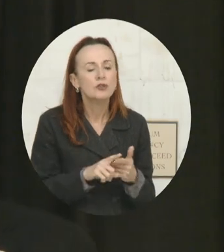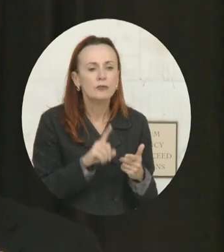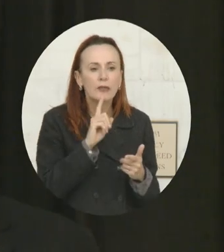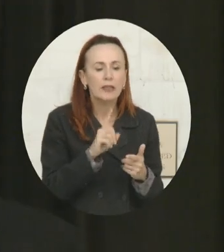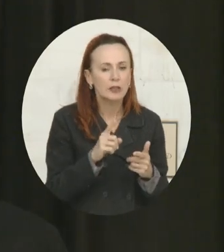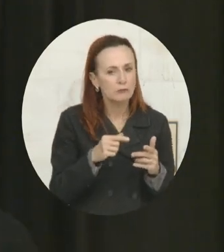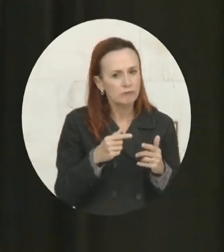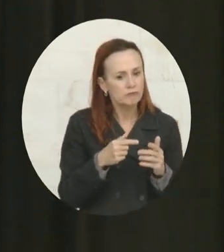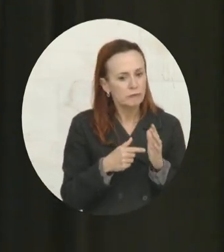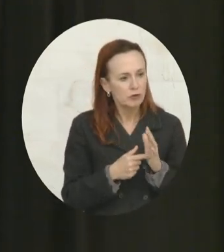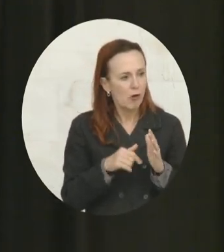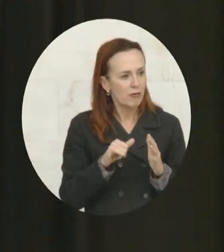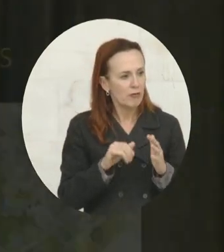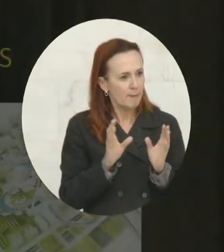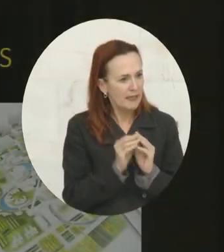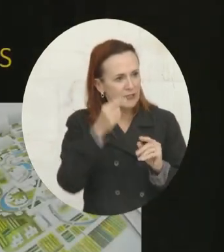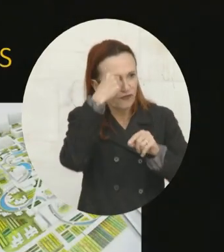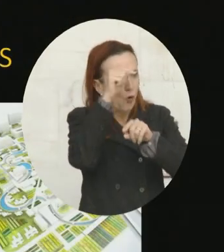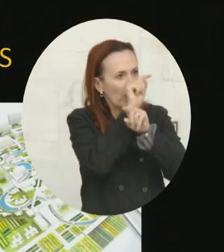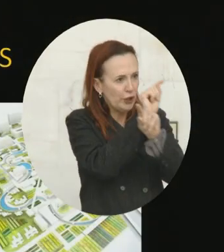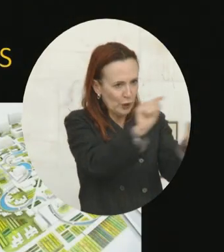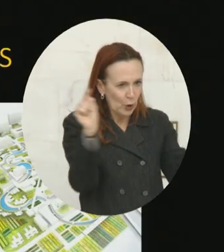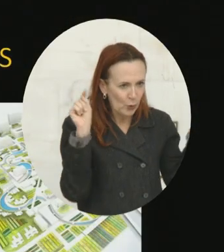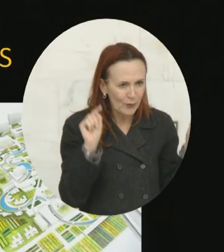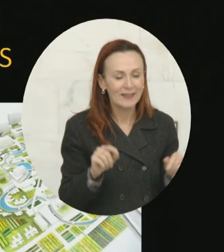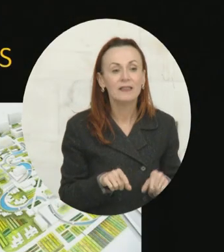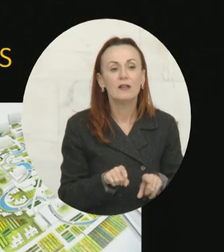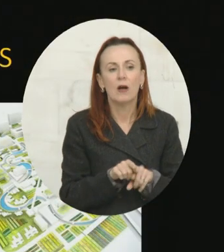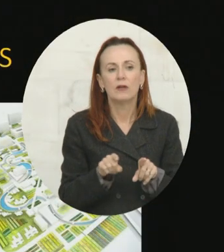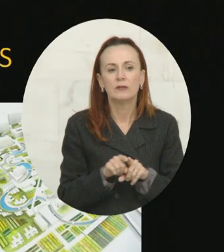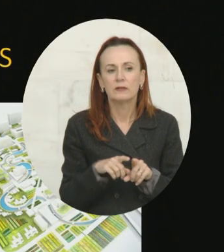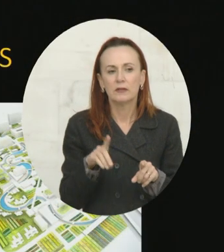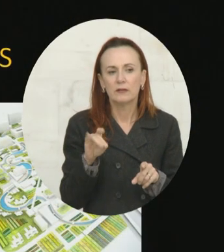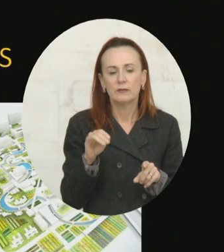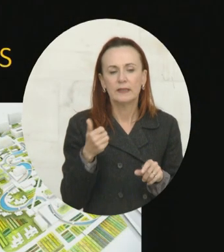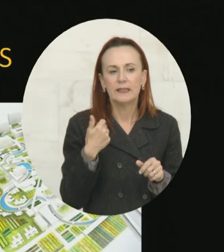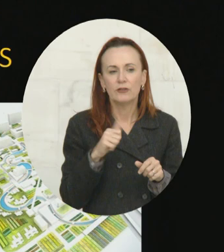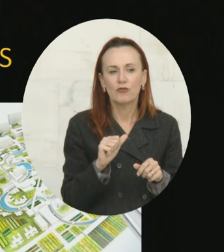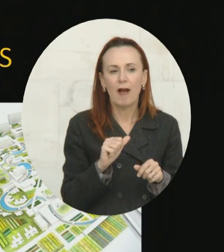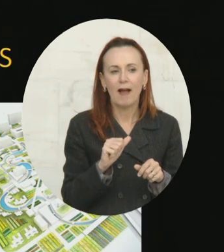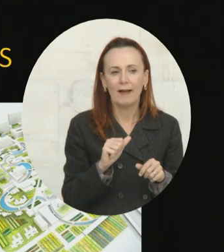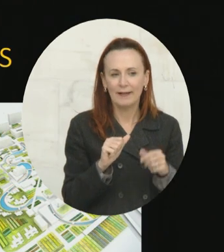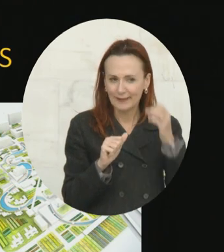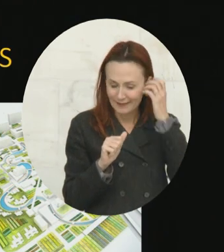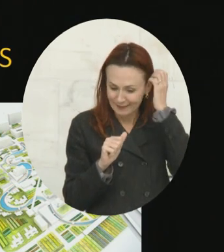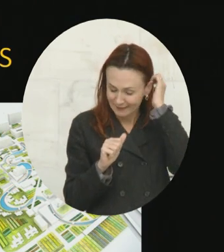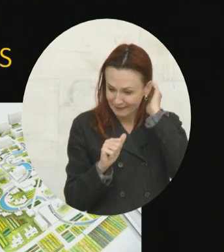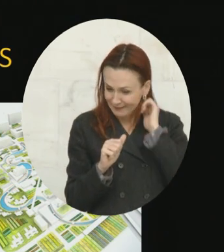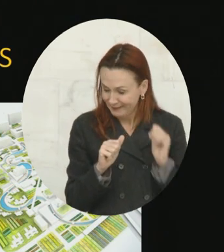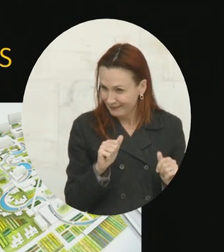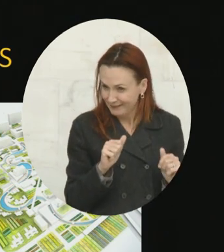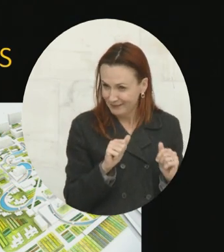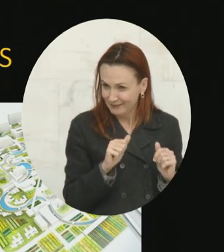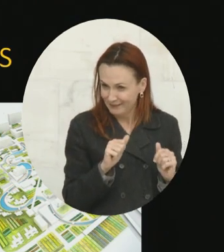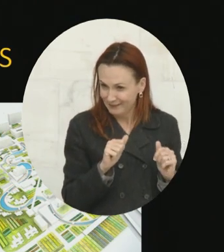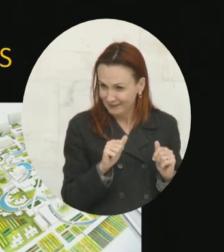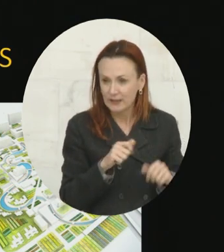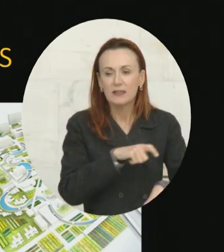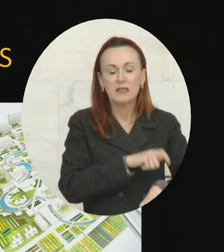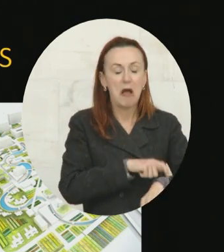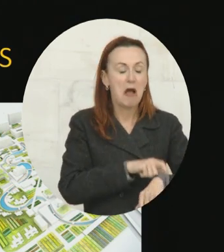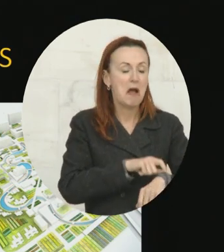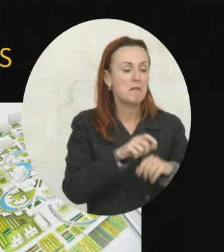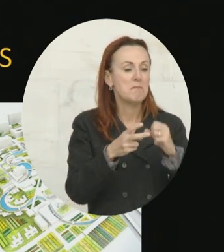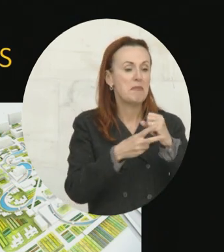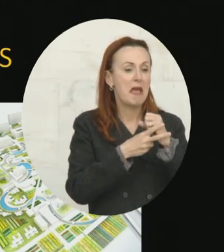for them and by them. One last argument we've tried has been time banking and community currency. These are programs that reward